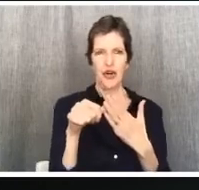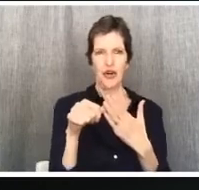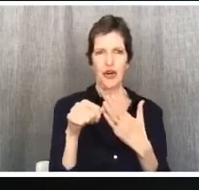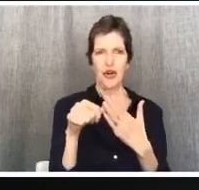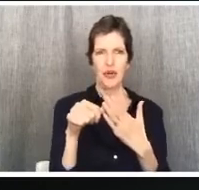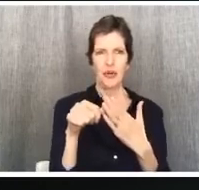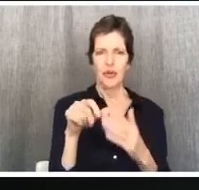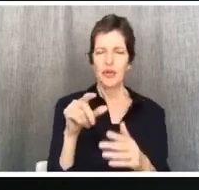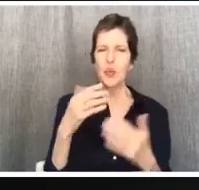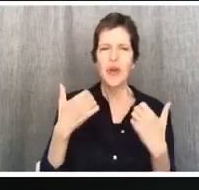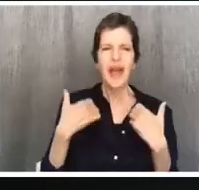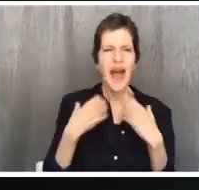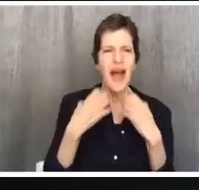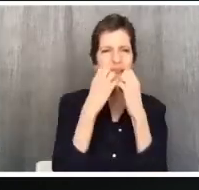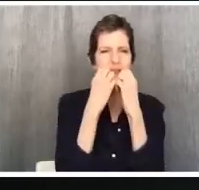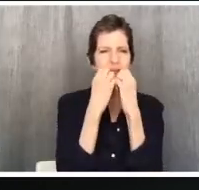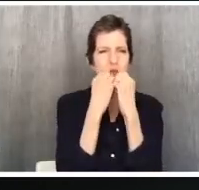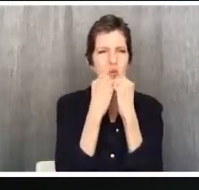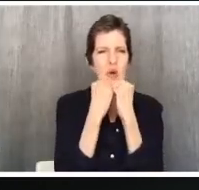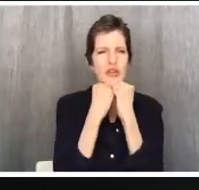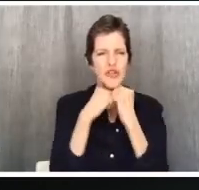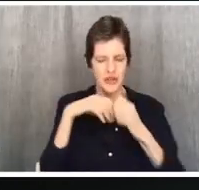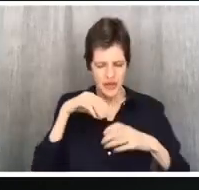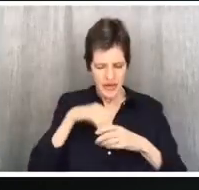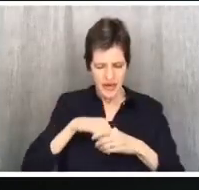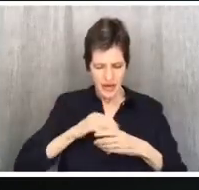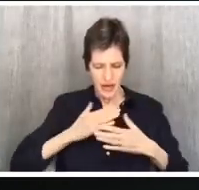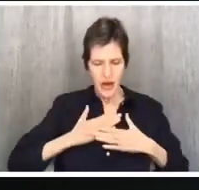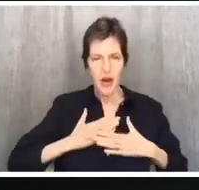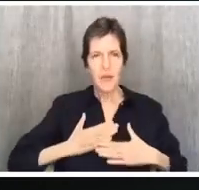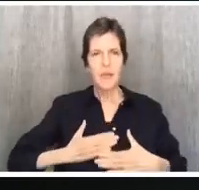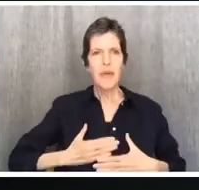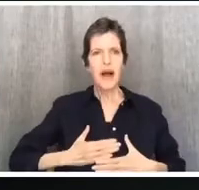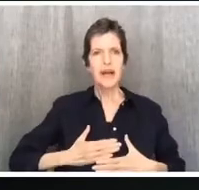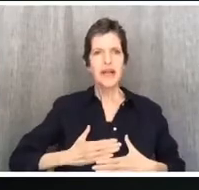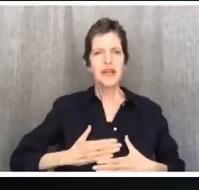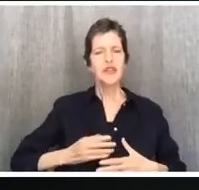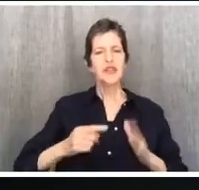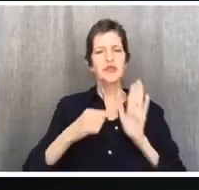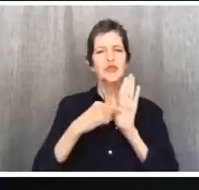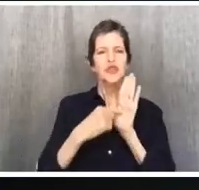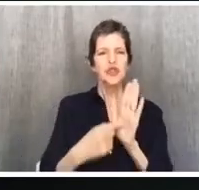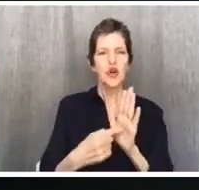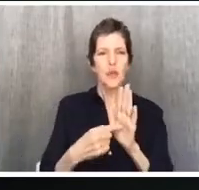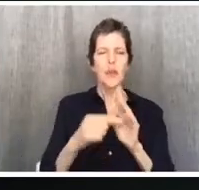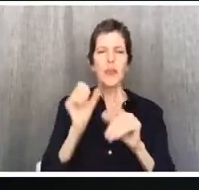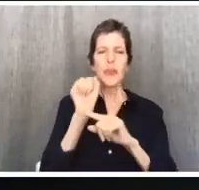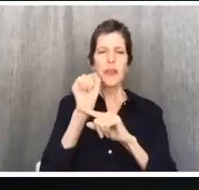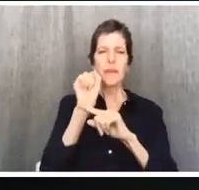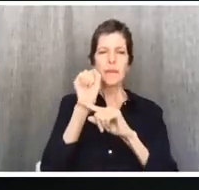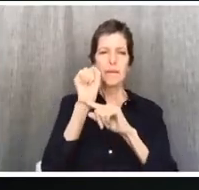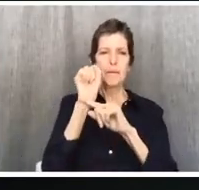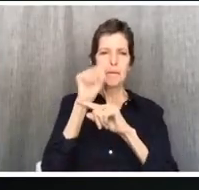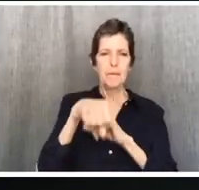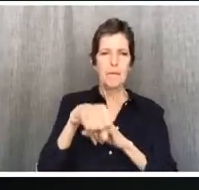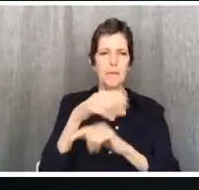but we have this treasure in jars of clay to show that the surpassing power belongs to God